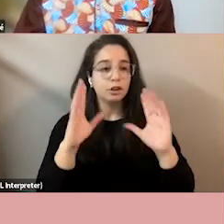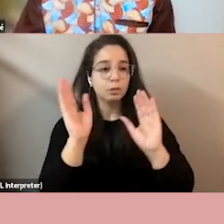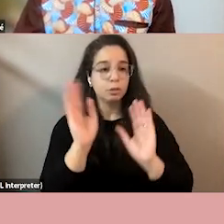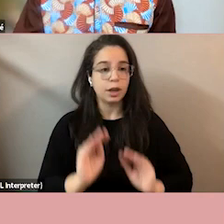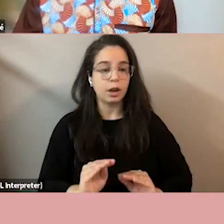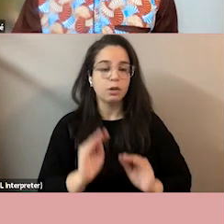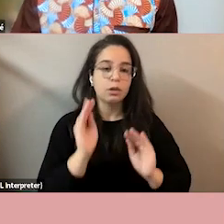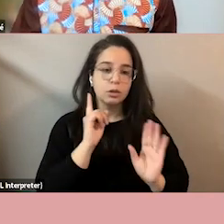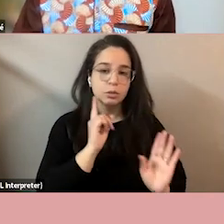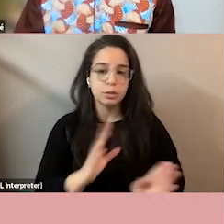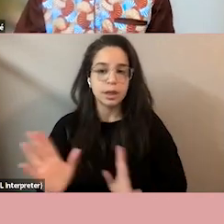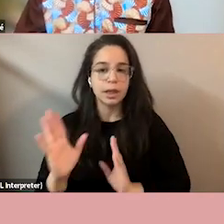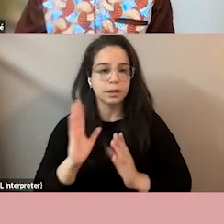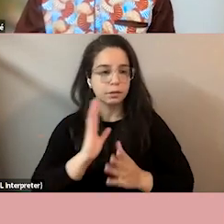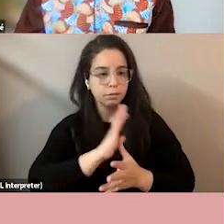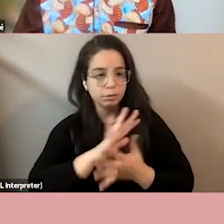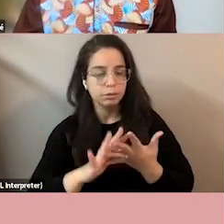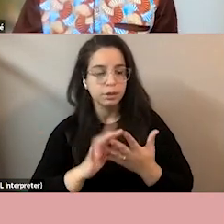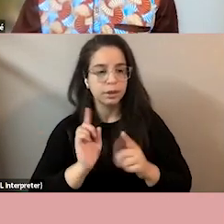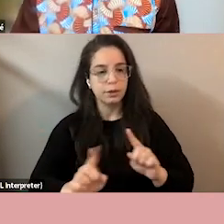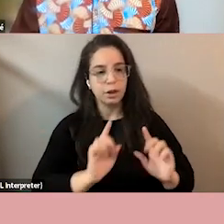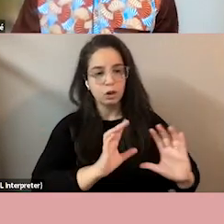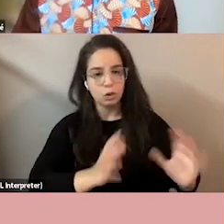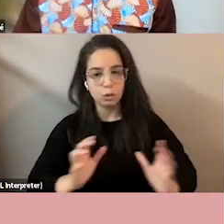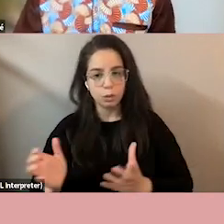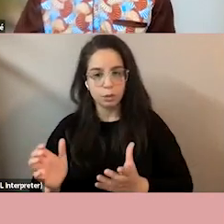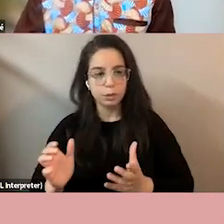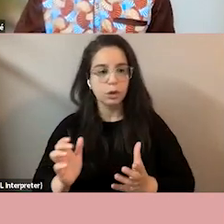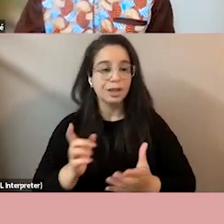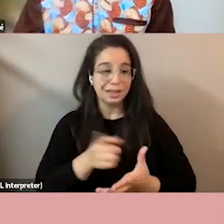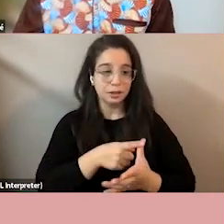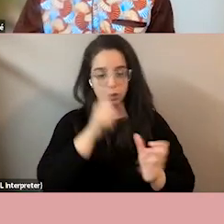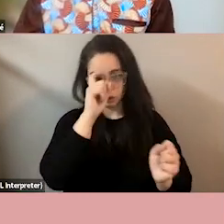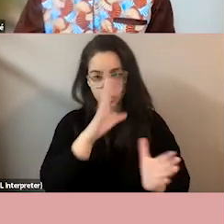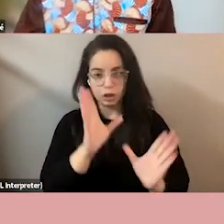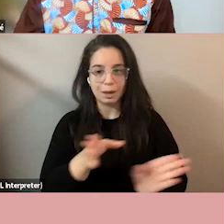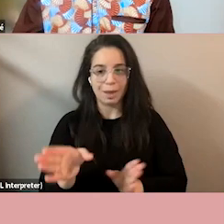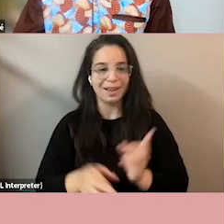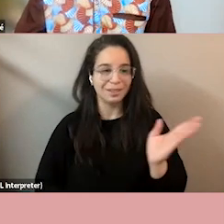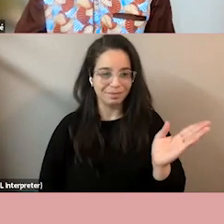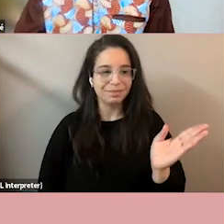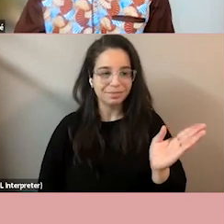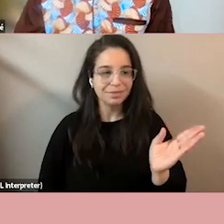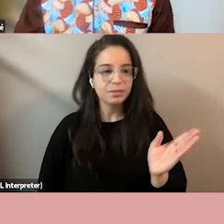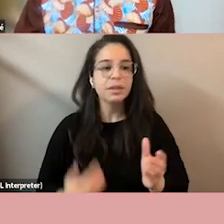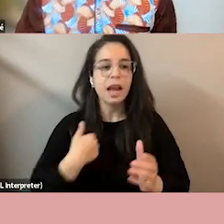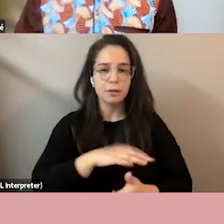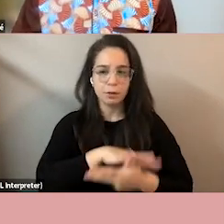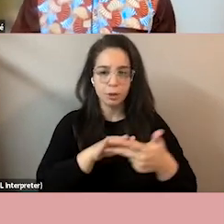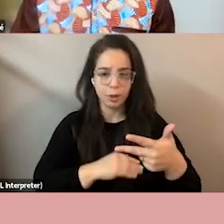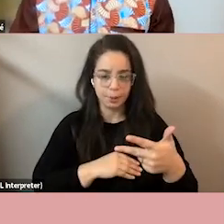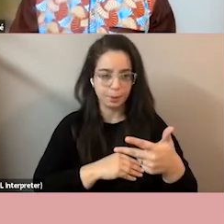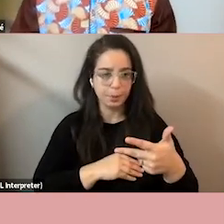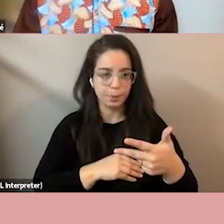into a variety of buckets including strategic plans which is what you see here there are three strategic plans